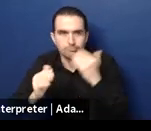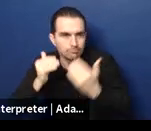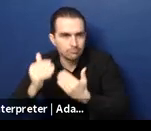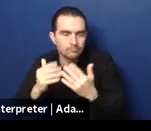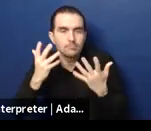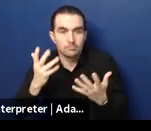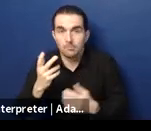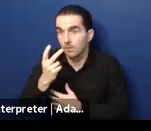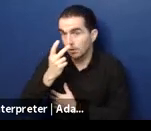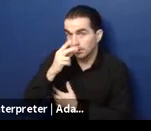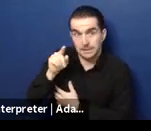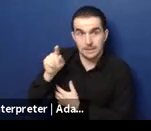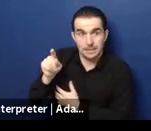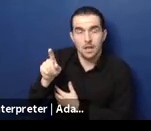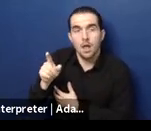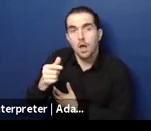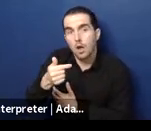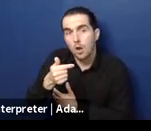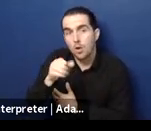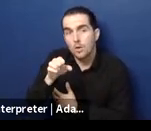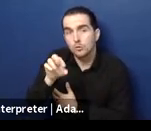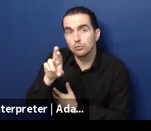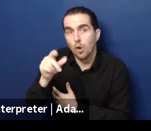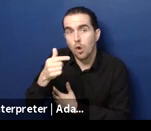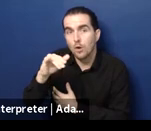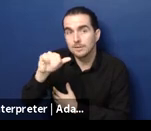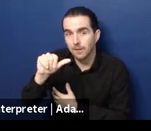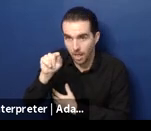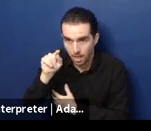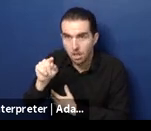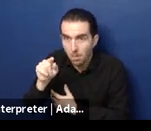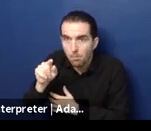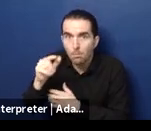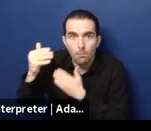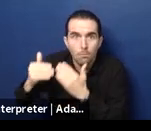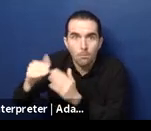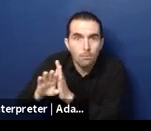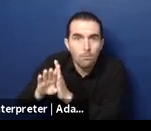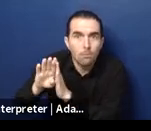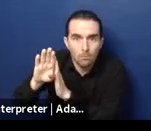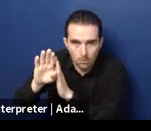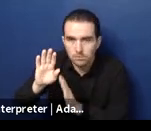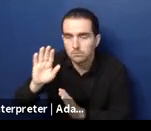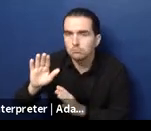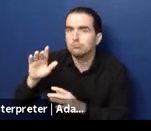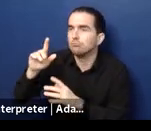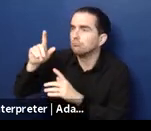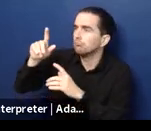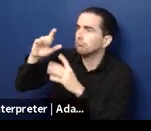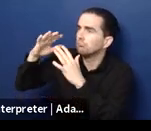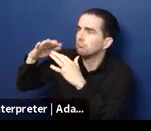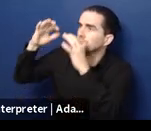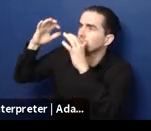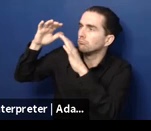there's a new child law in Georgia that is being operationalized, which also defines real